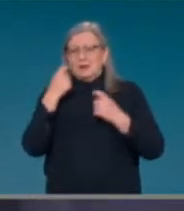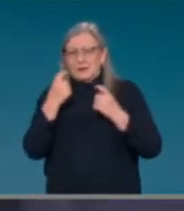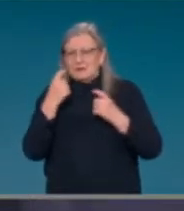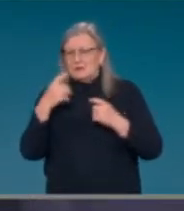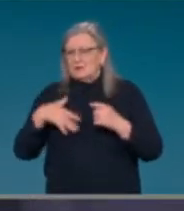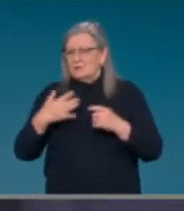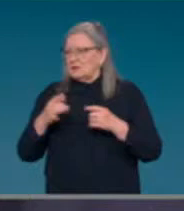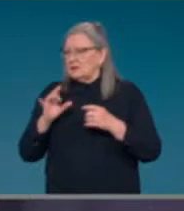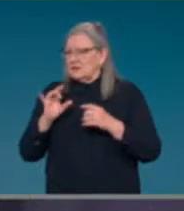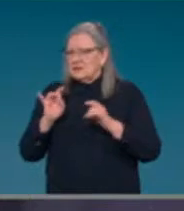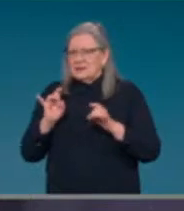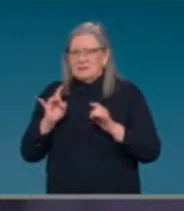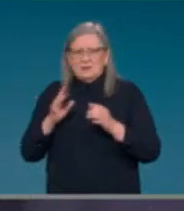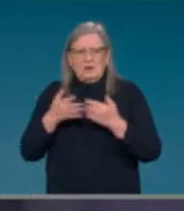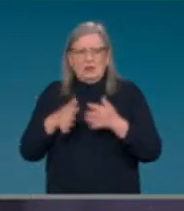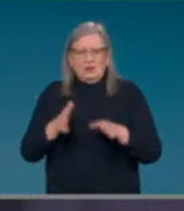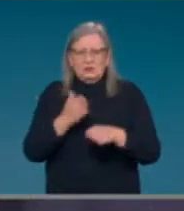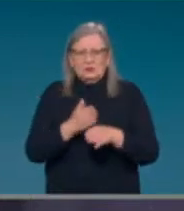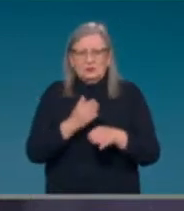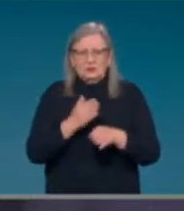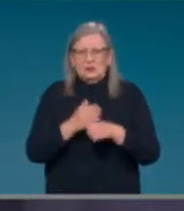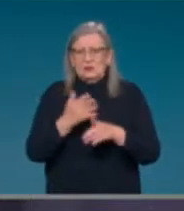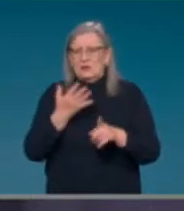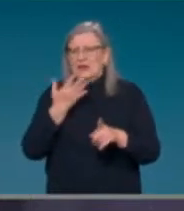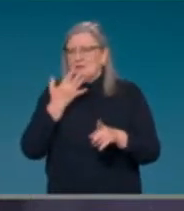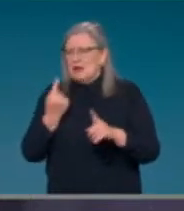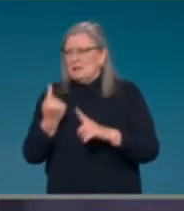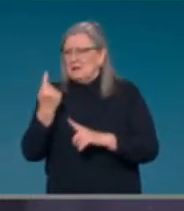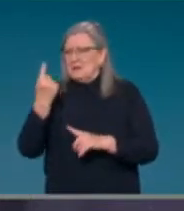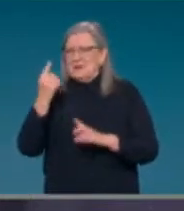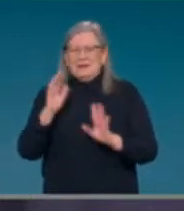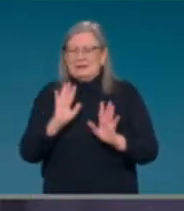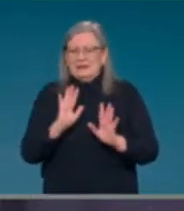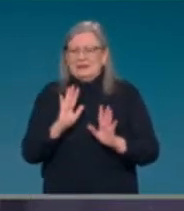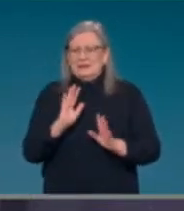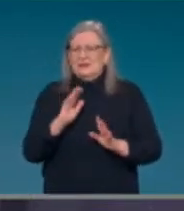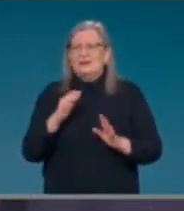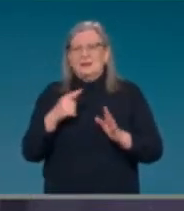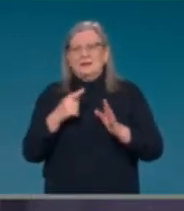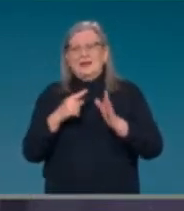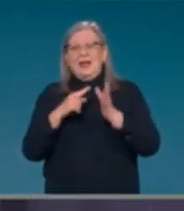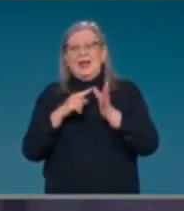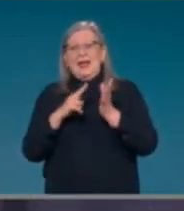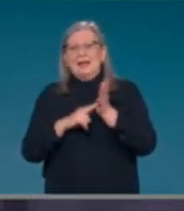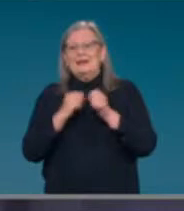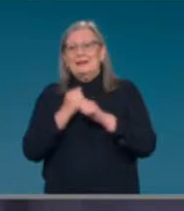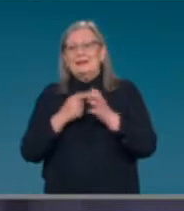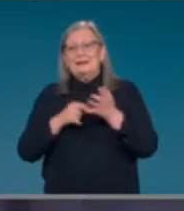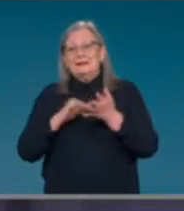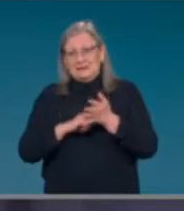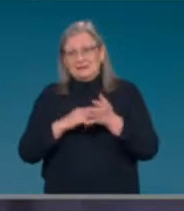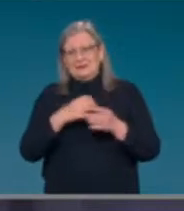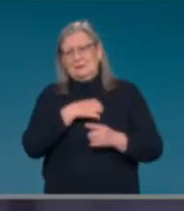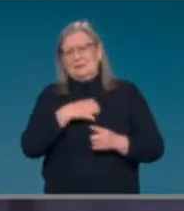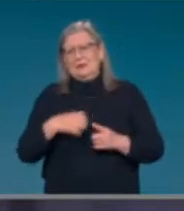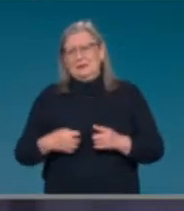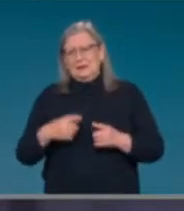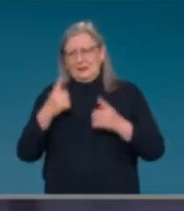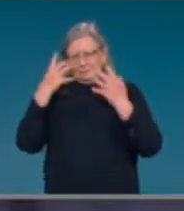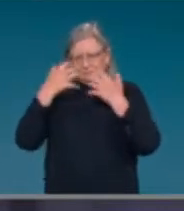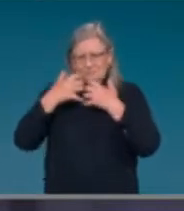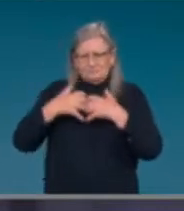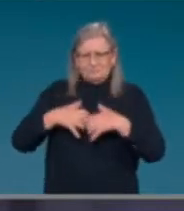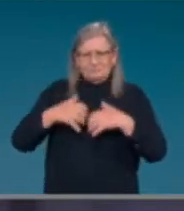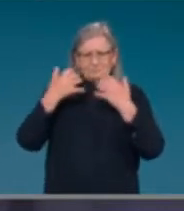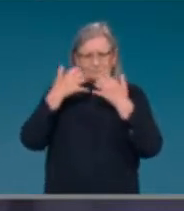uh, see that pathway, Angus followed that same careful process of having worked it through. And so, um, I'm